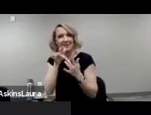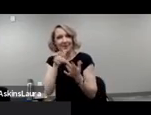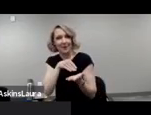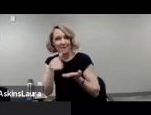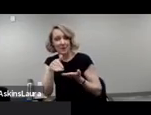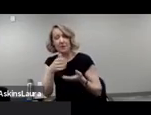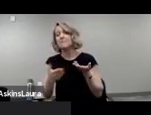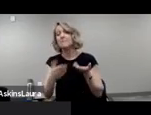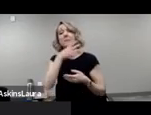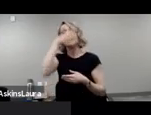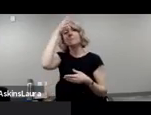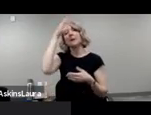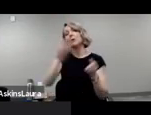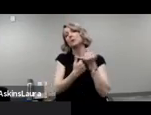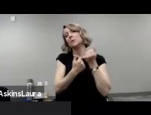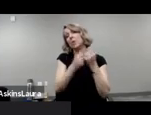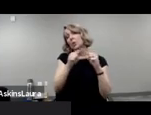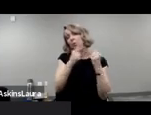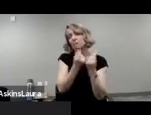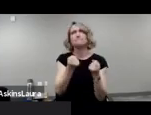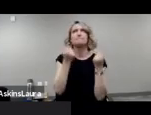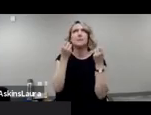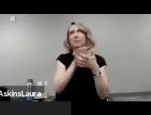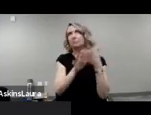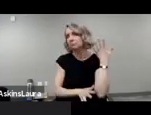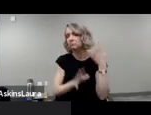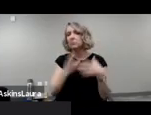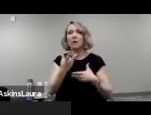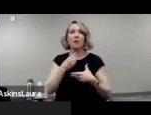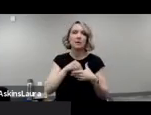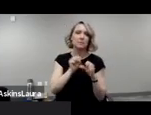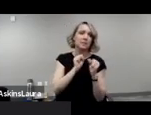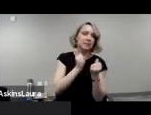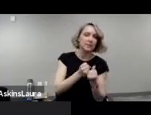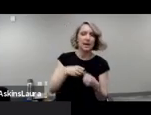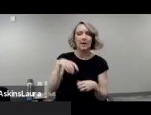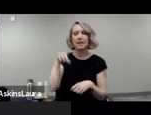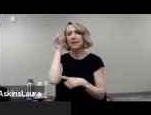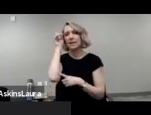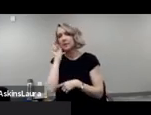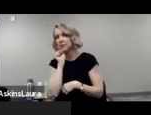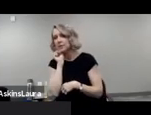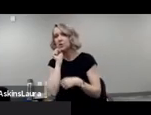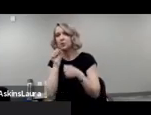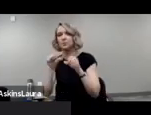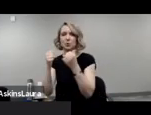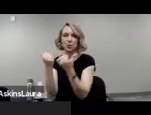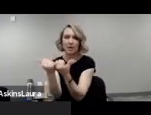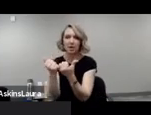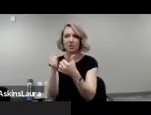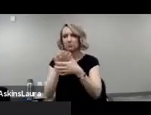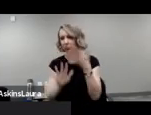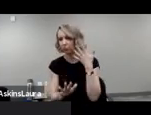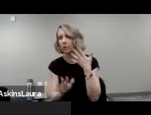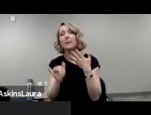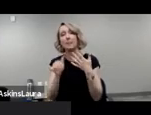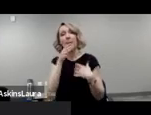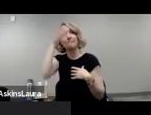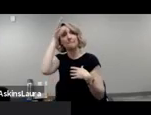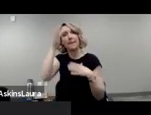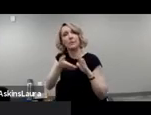groups of which there are many. There are autism societies and down syndrome associations that are run by parents